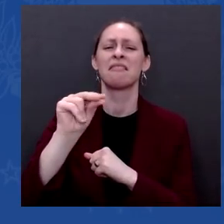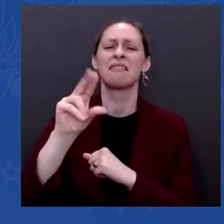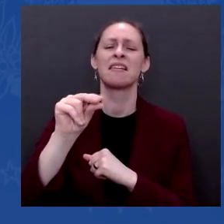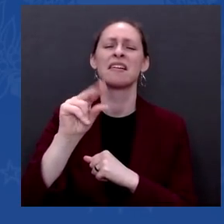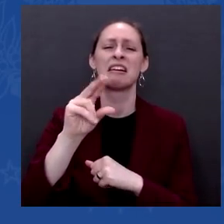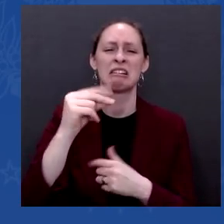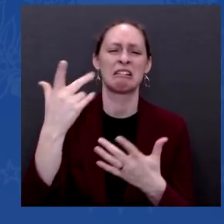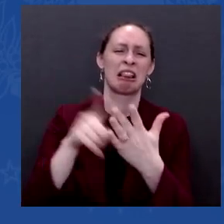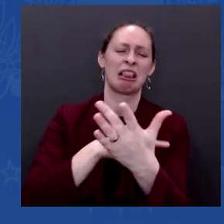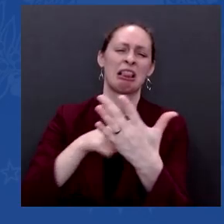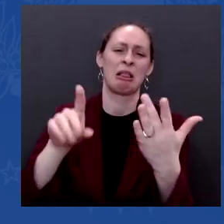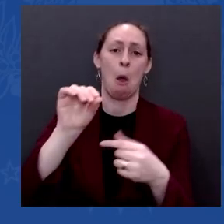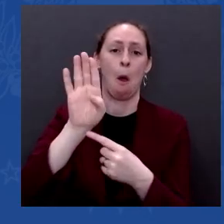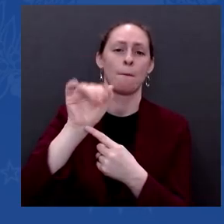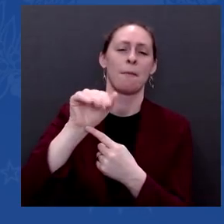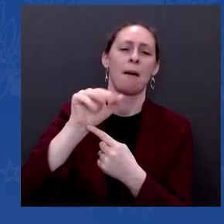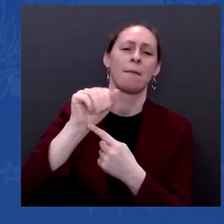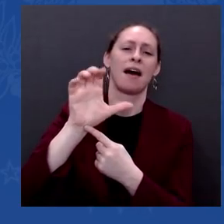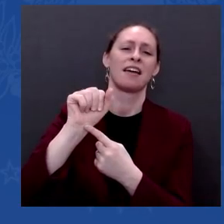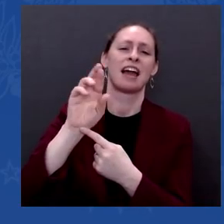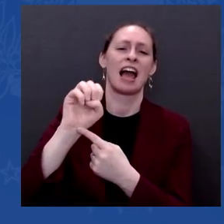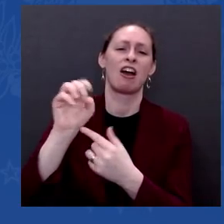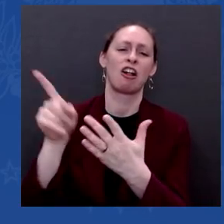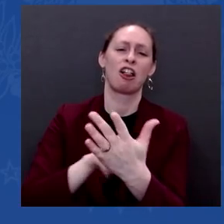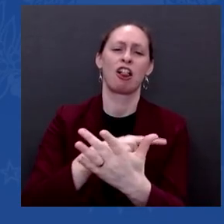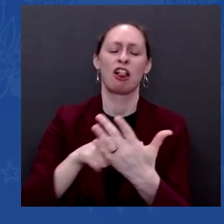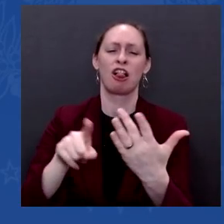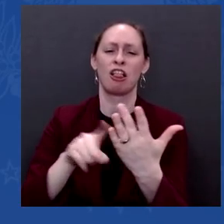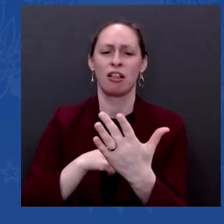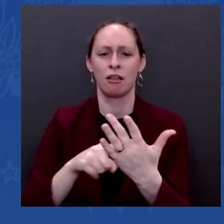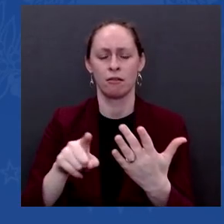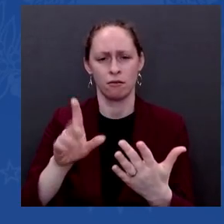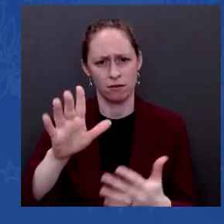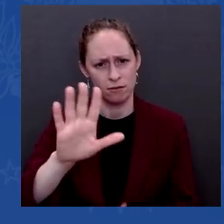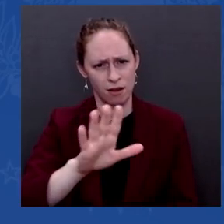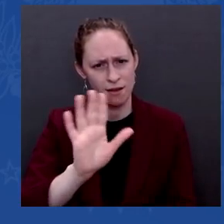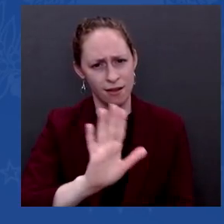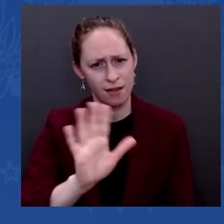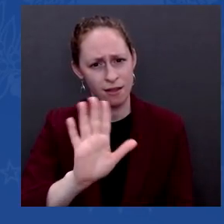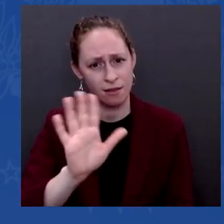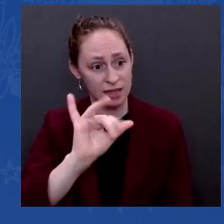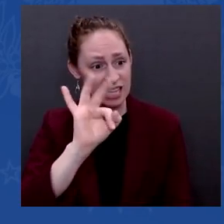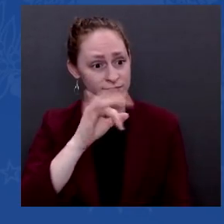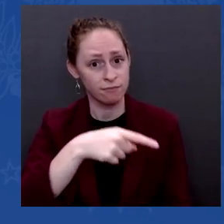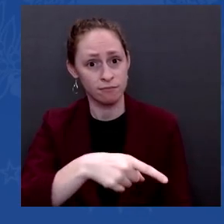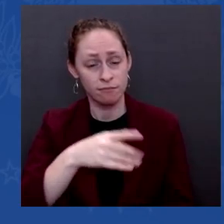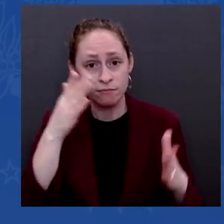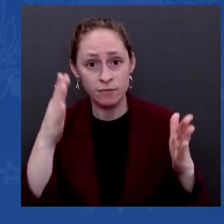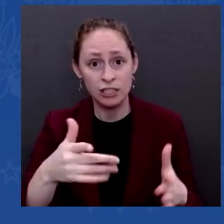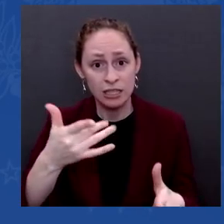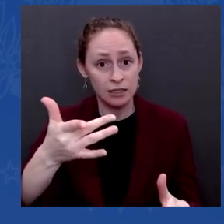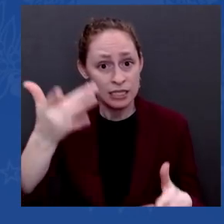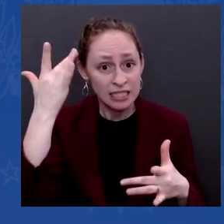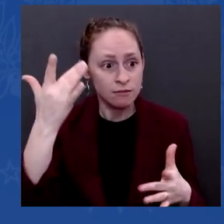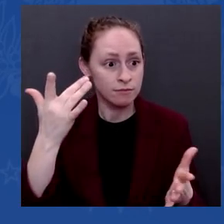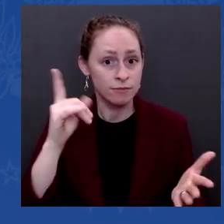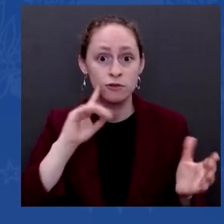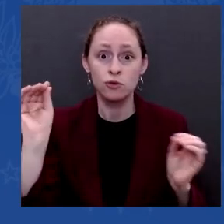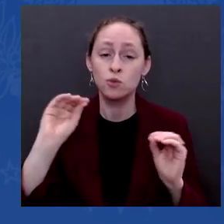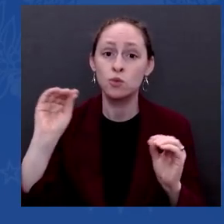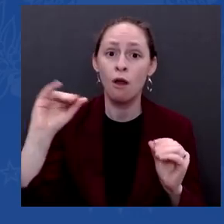conditions would no longer be covered. And they said, huh? We didn't know that. We didn't know that. And guess what?